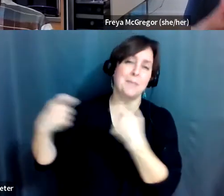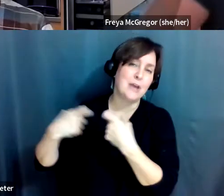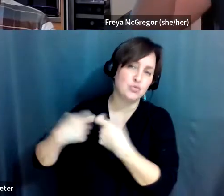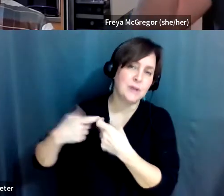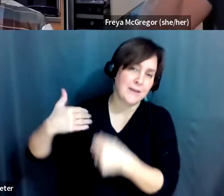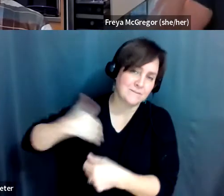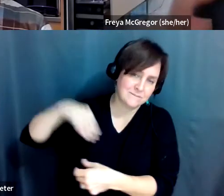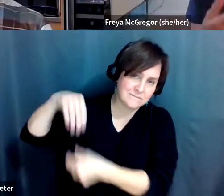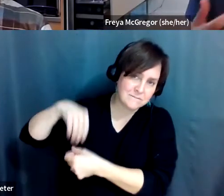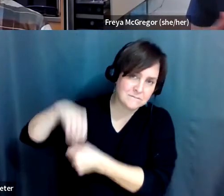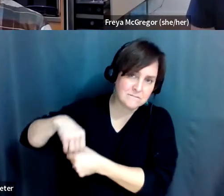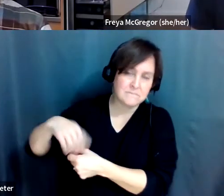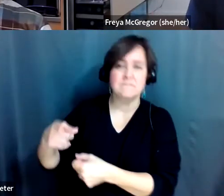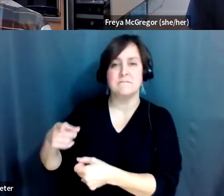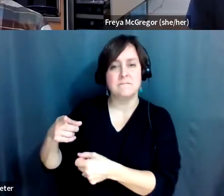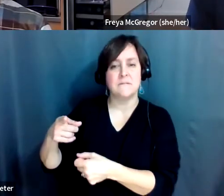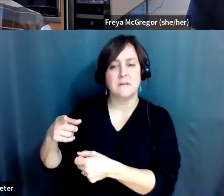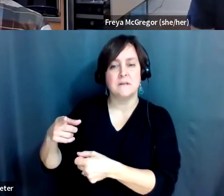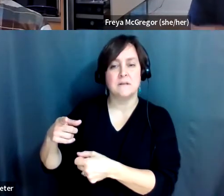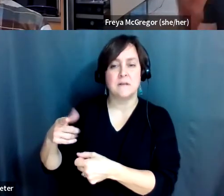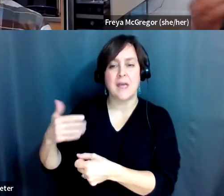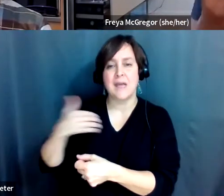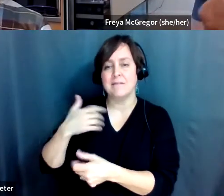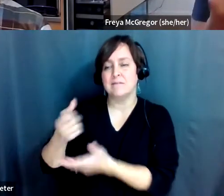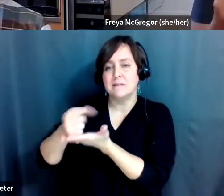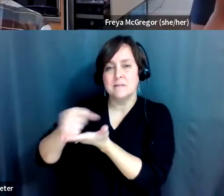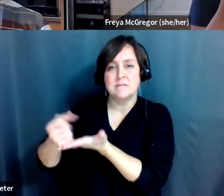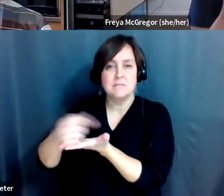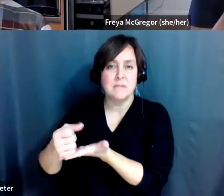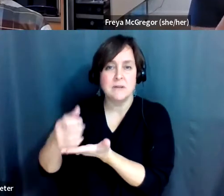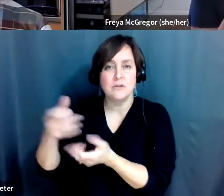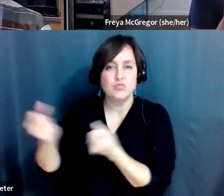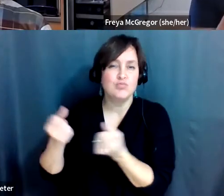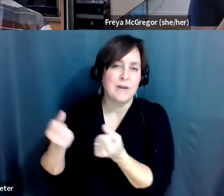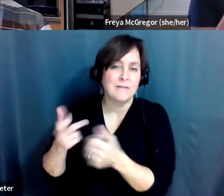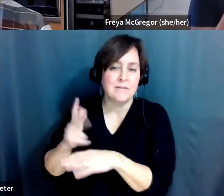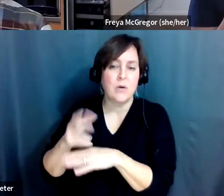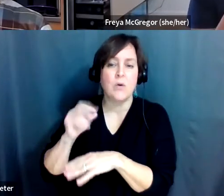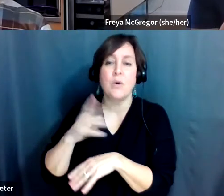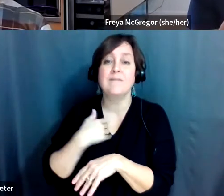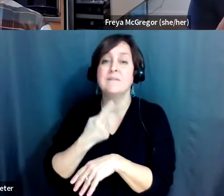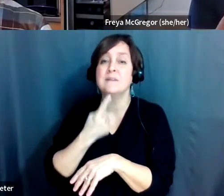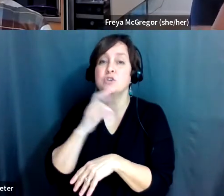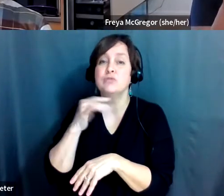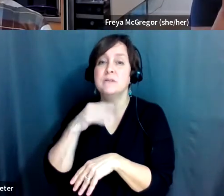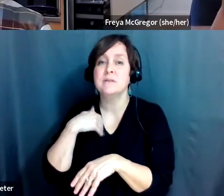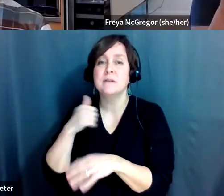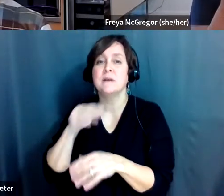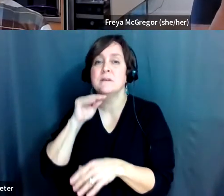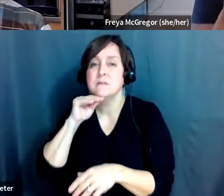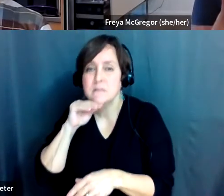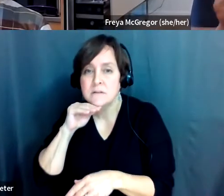and usually driven with some kind of joystick, although there's amazing chin steering devices